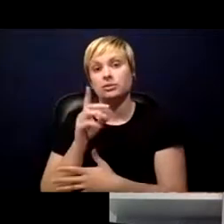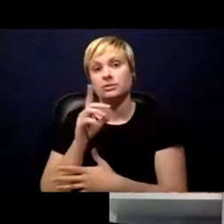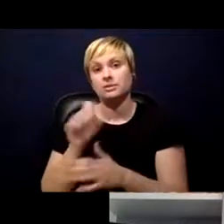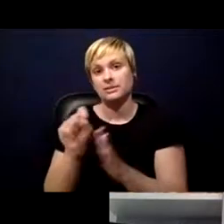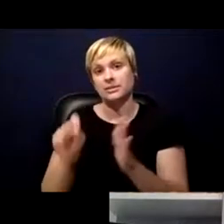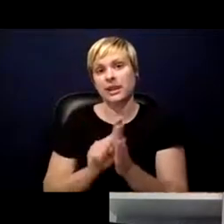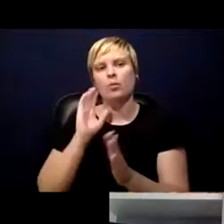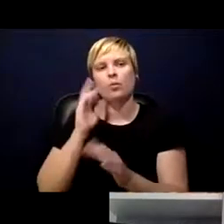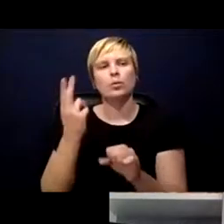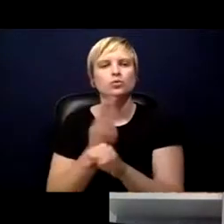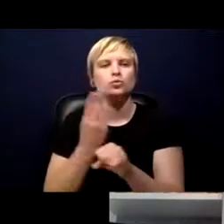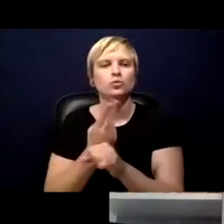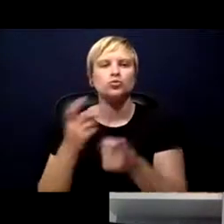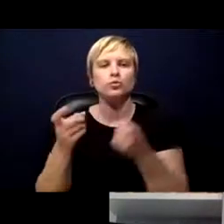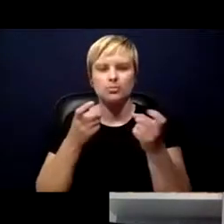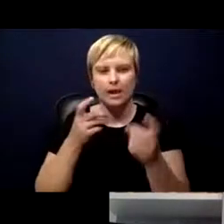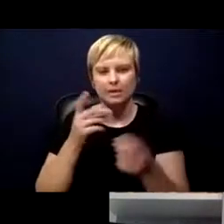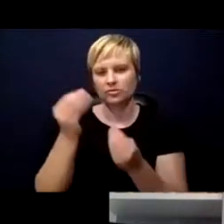those data.